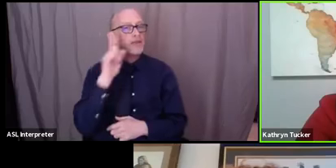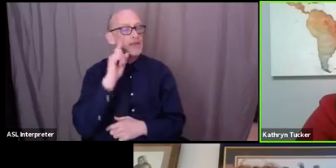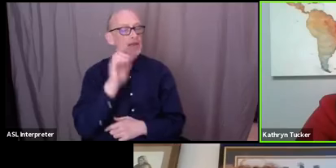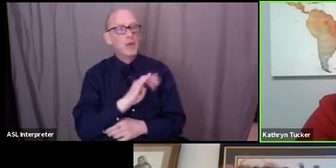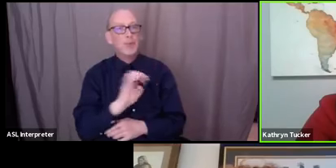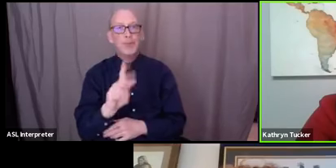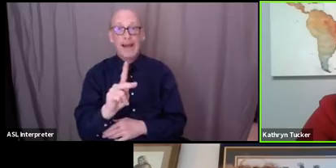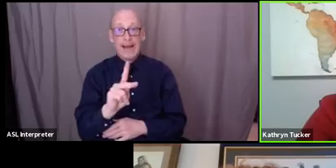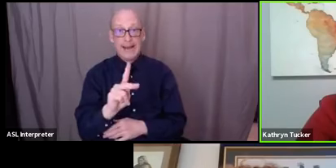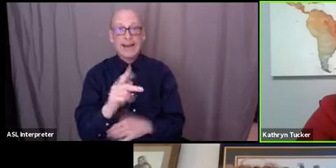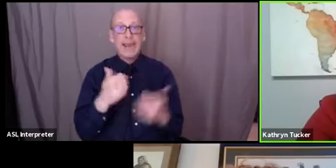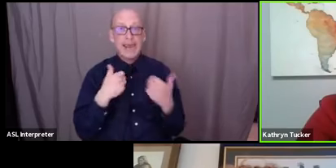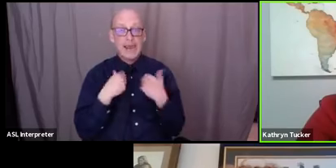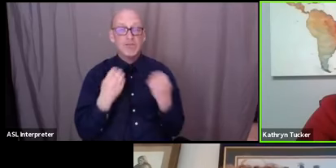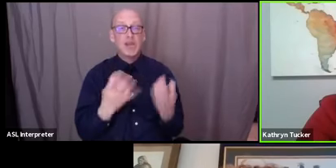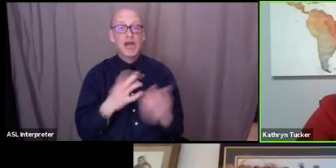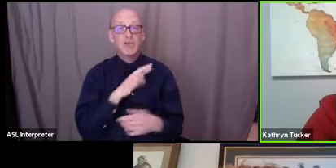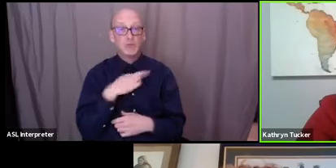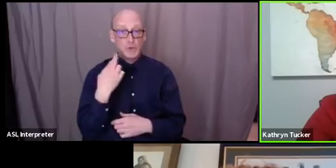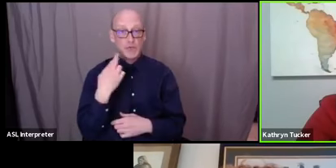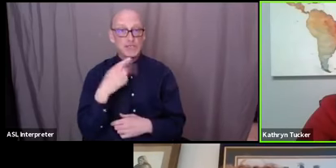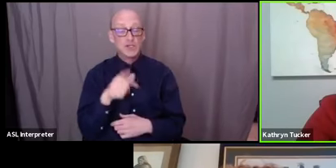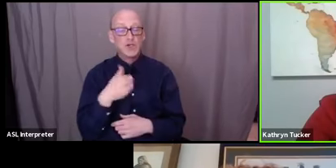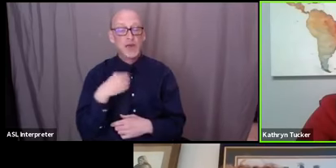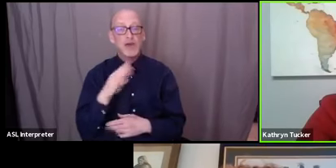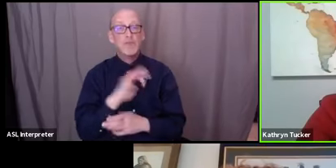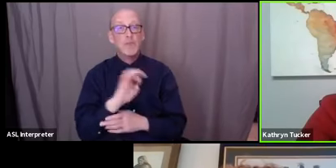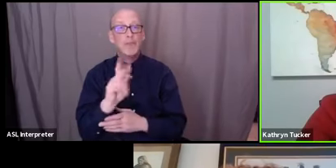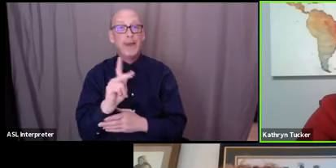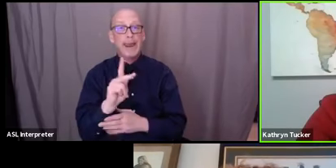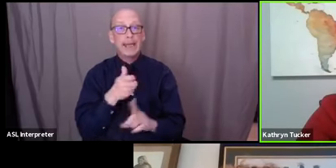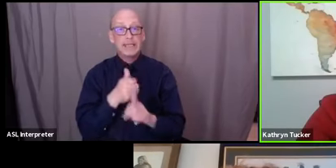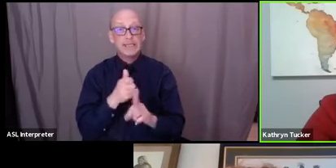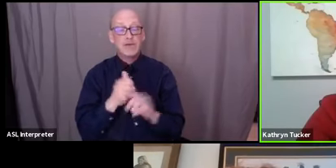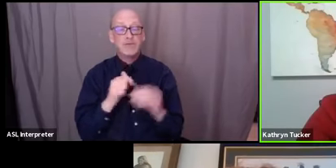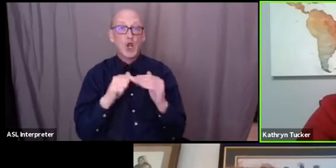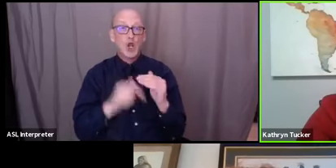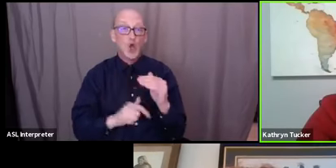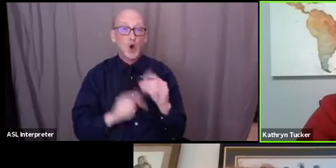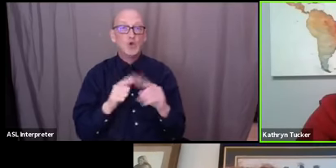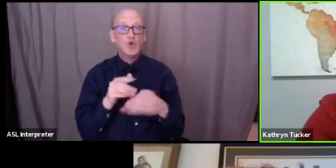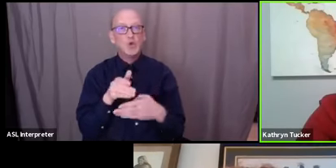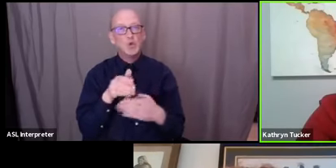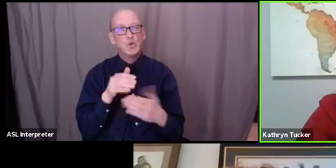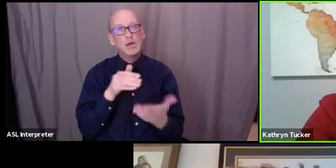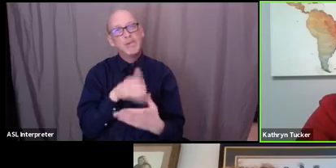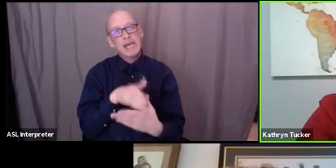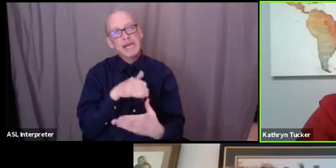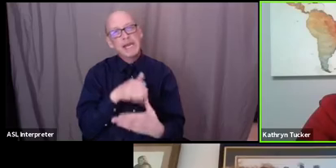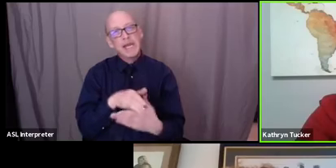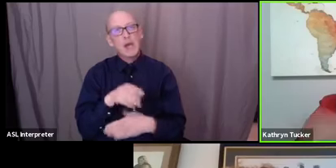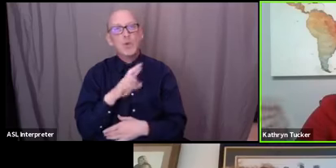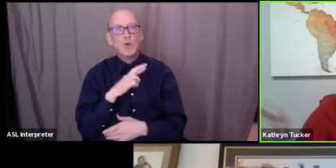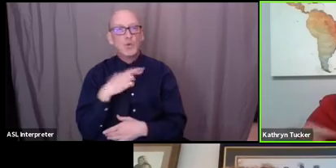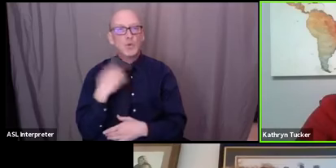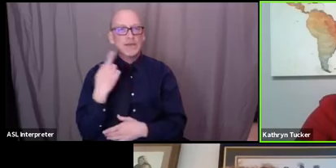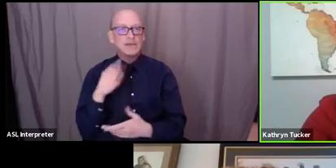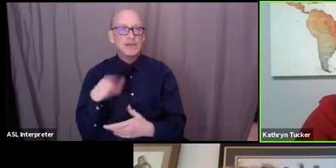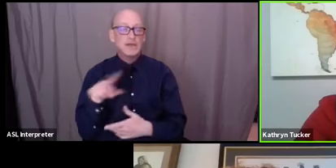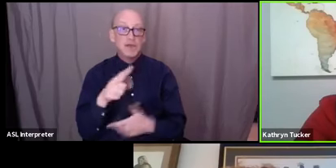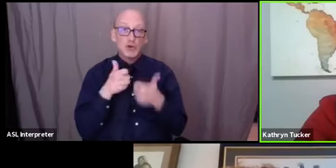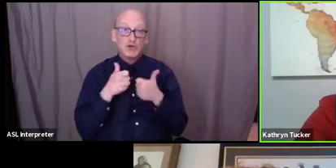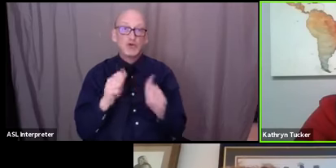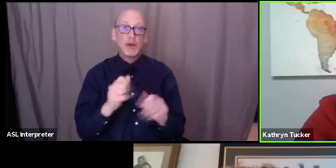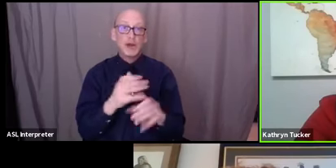amount of risk right now okay so you've got banks that are low to moderate risk and um now i think they're trying they're getting these